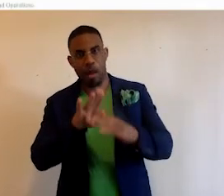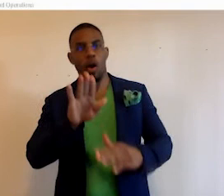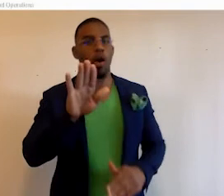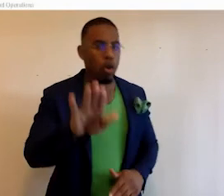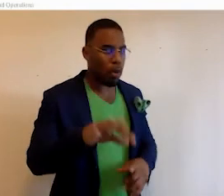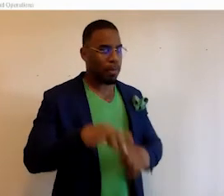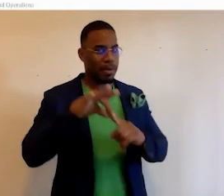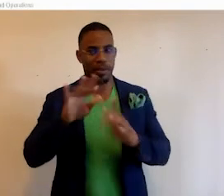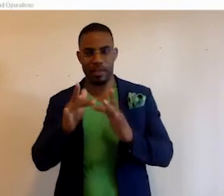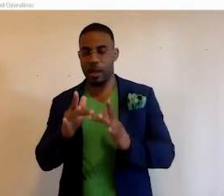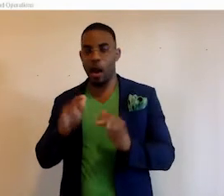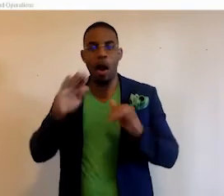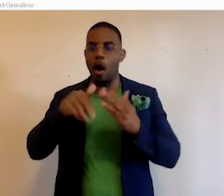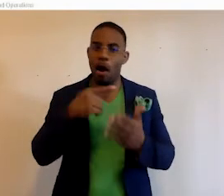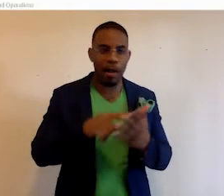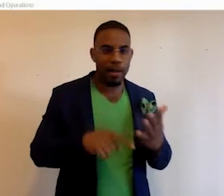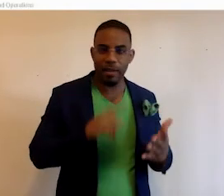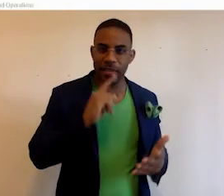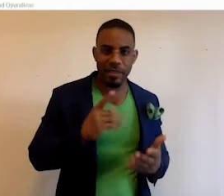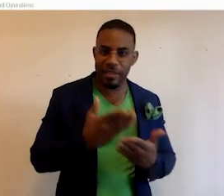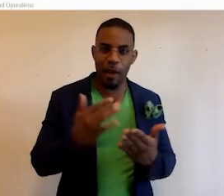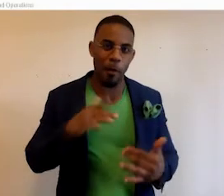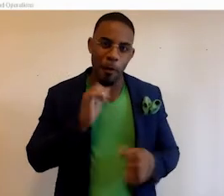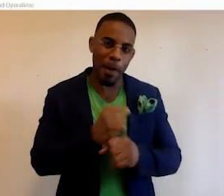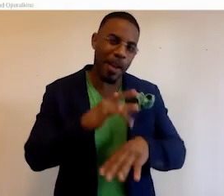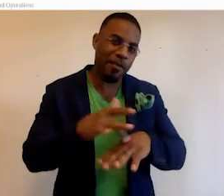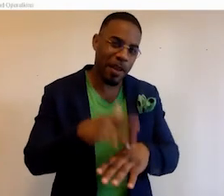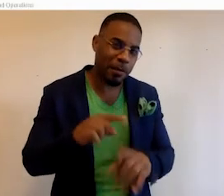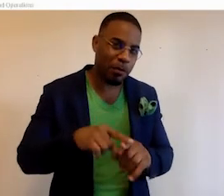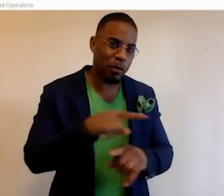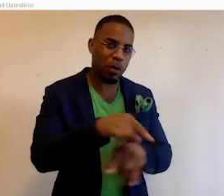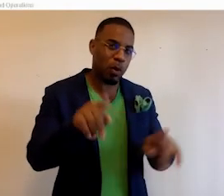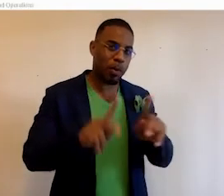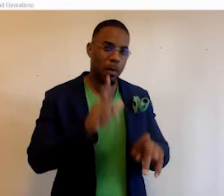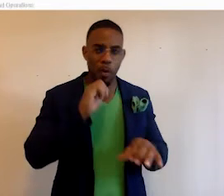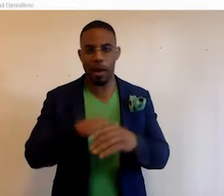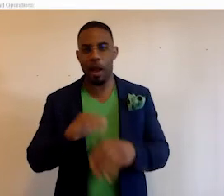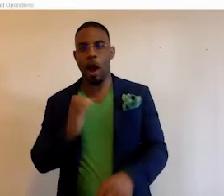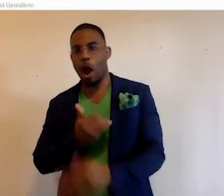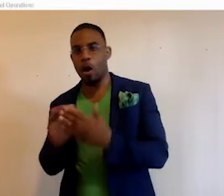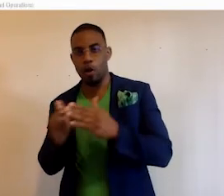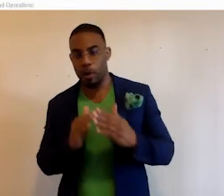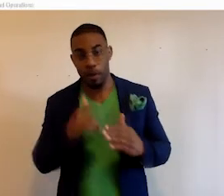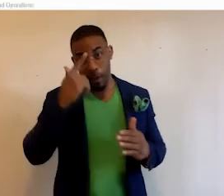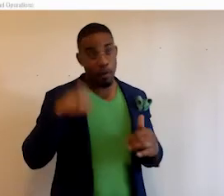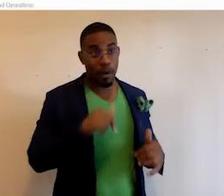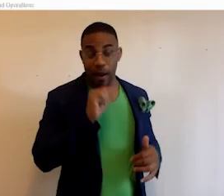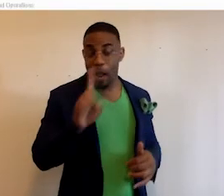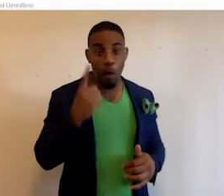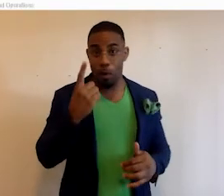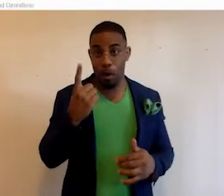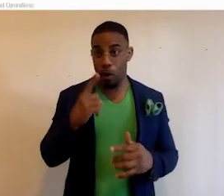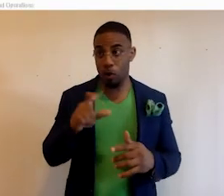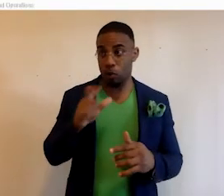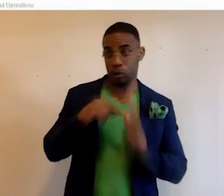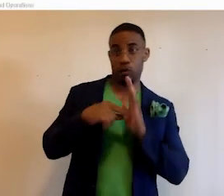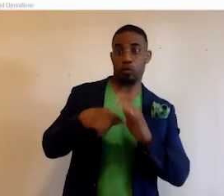particular site. All of this is stuff that we're going to make available to those people that are in our community because we're not only wanting to